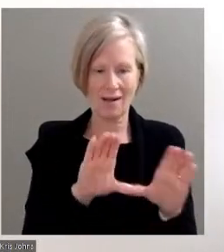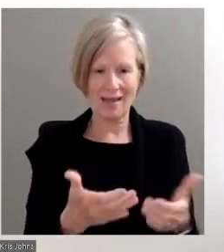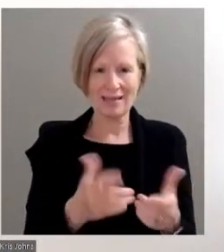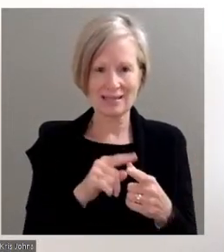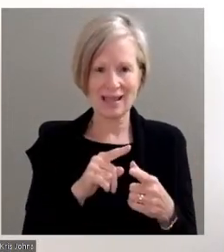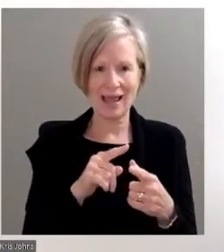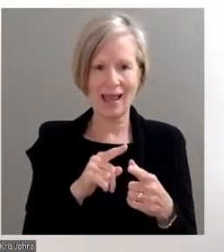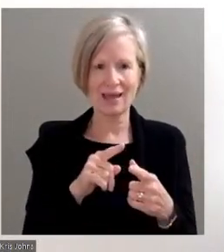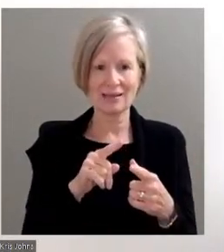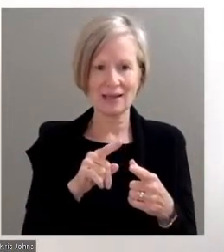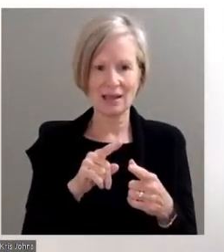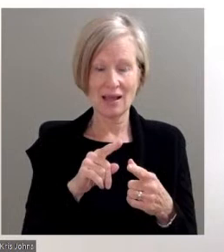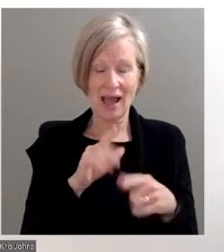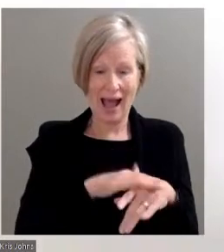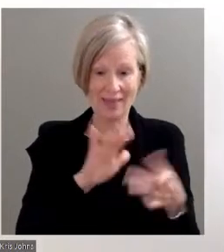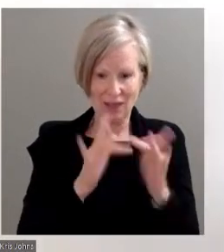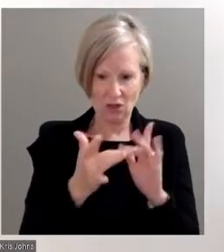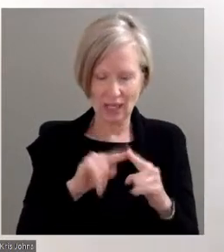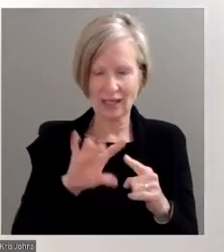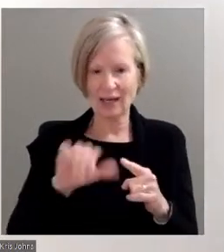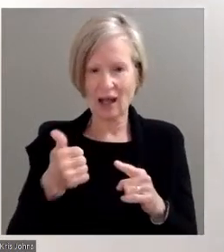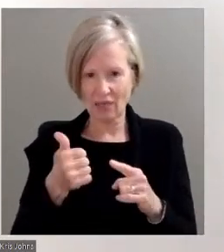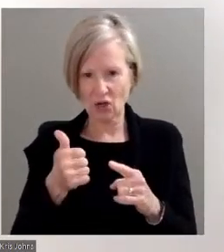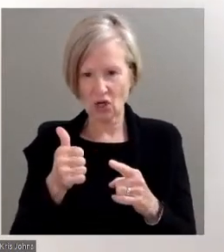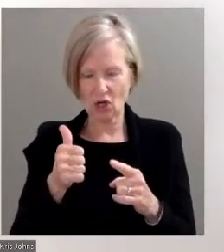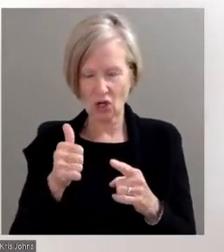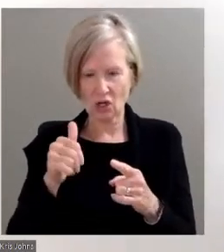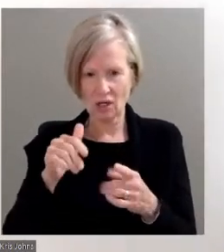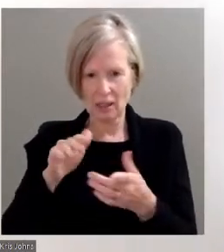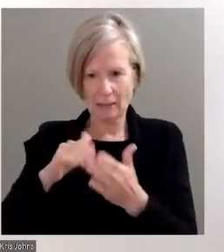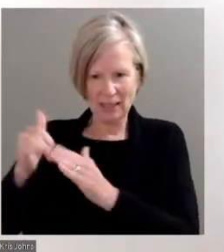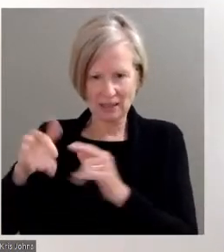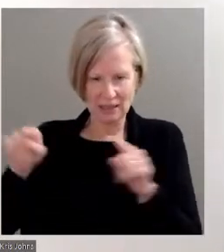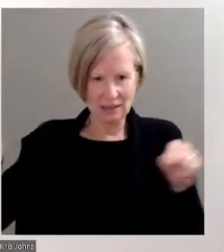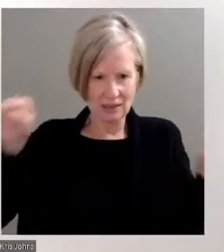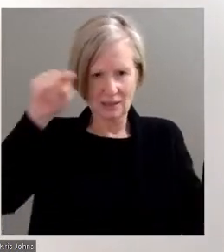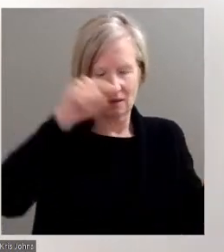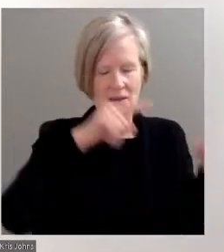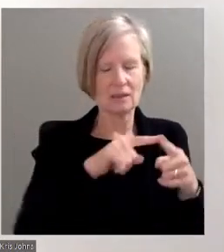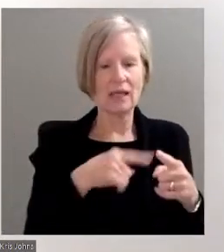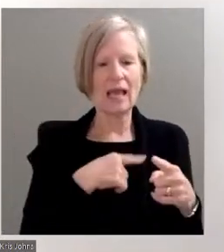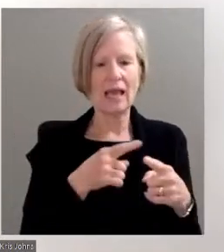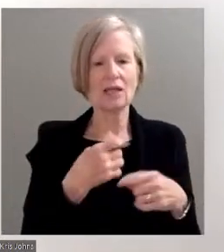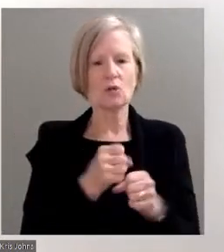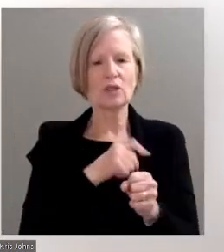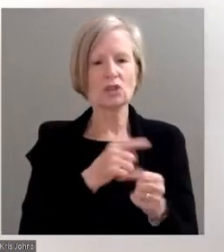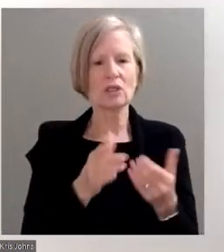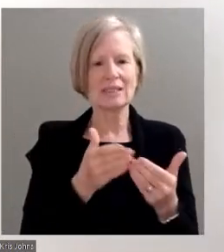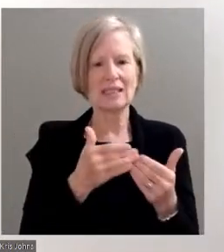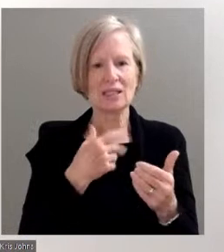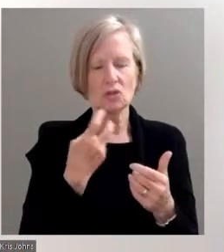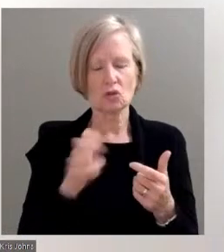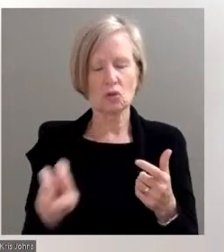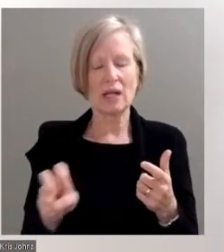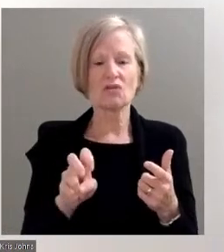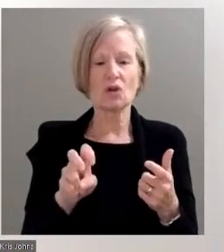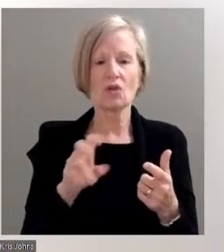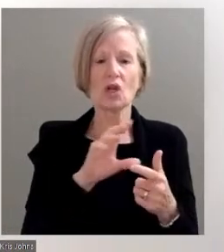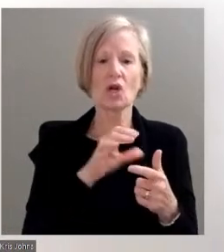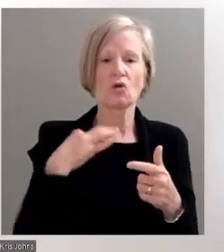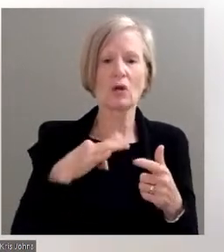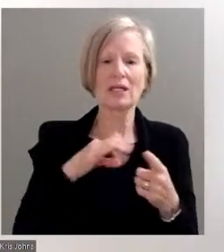And then the next one is the guaranteed running of higher level courses to ensure the ease of transferability of credits to four-year institutions.